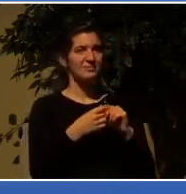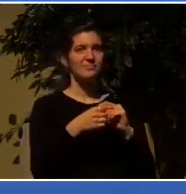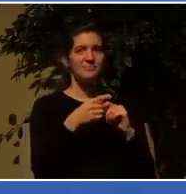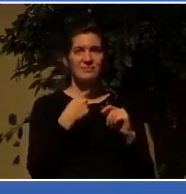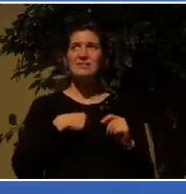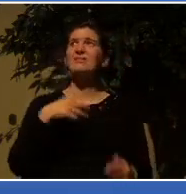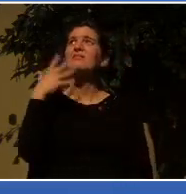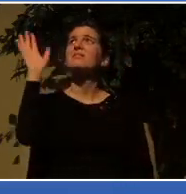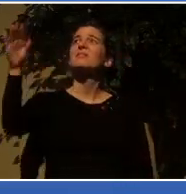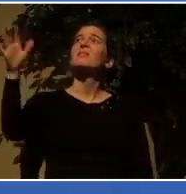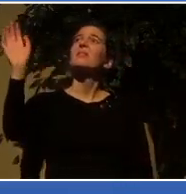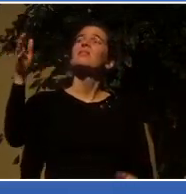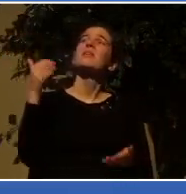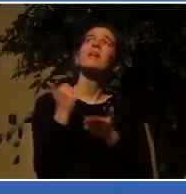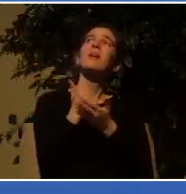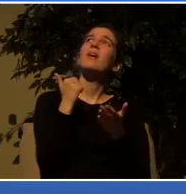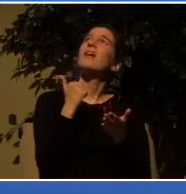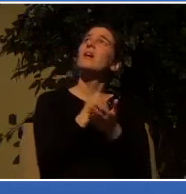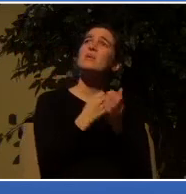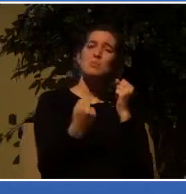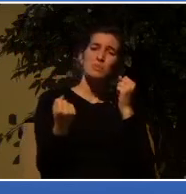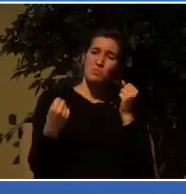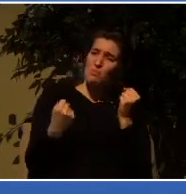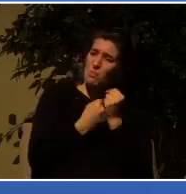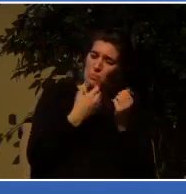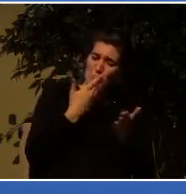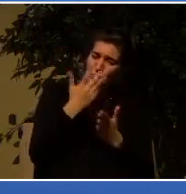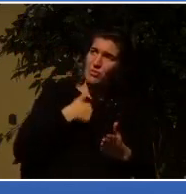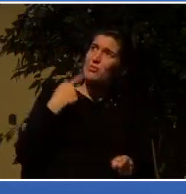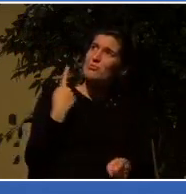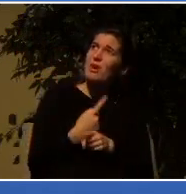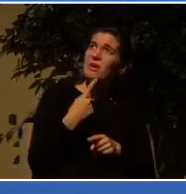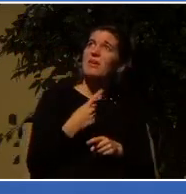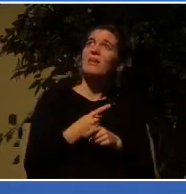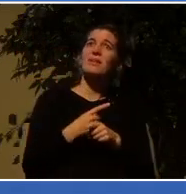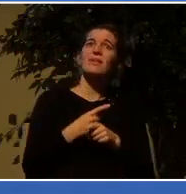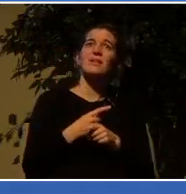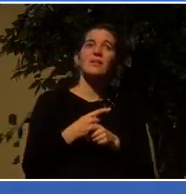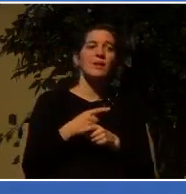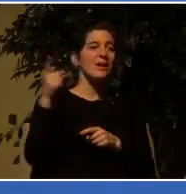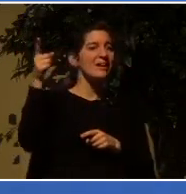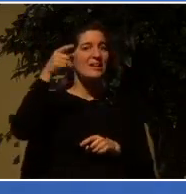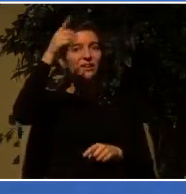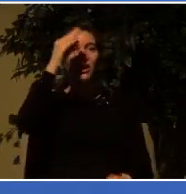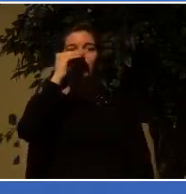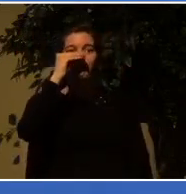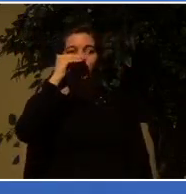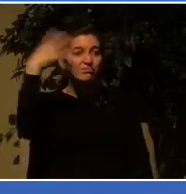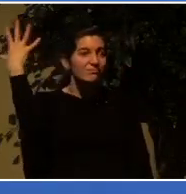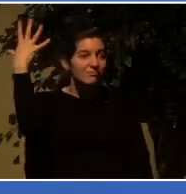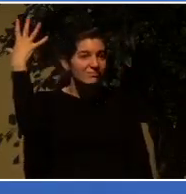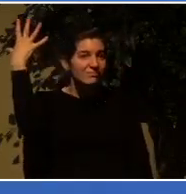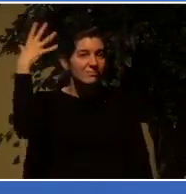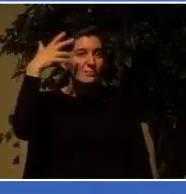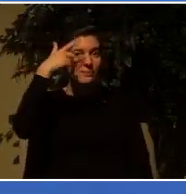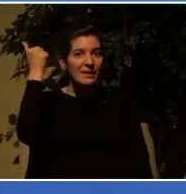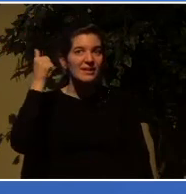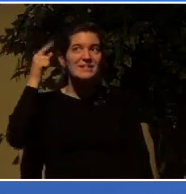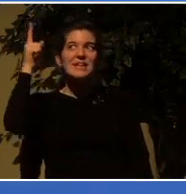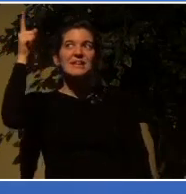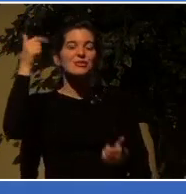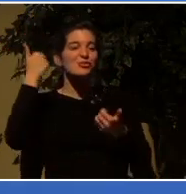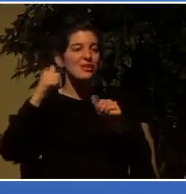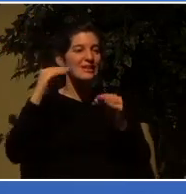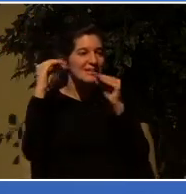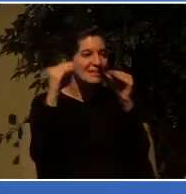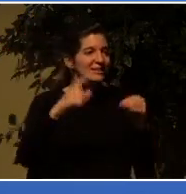to God and you will say, God vindicate me and God isn't doing a diddly squat about it because he's trying to teach